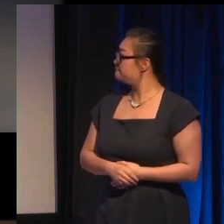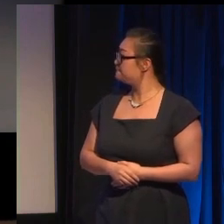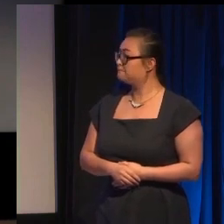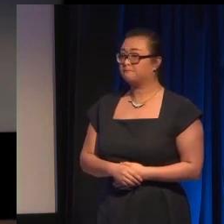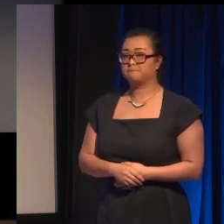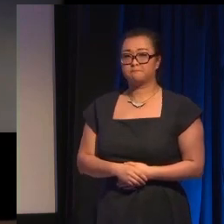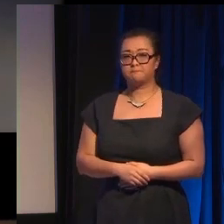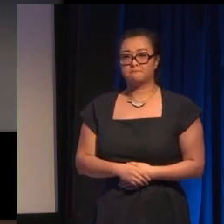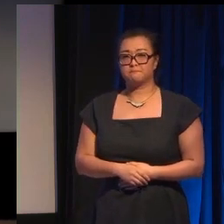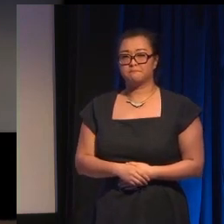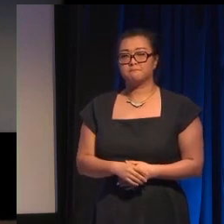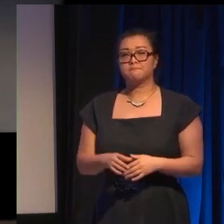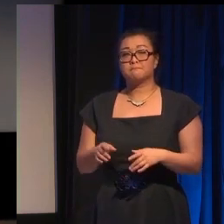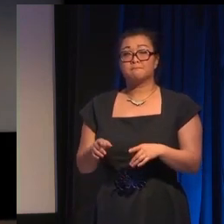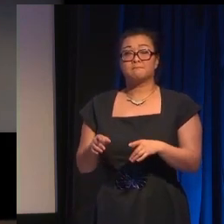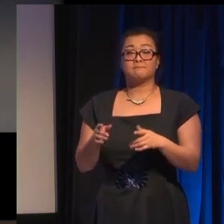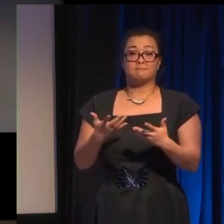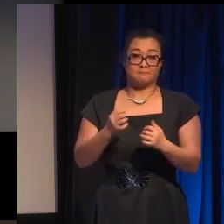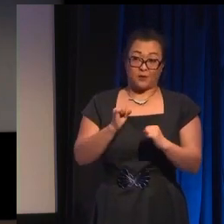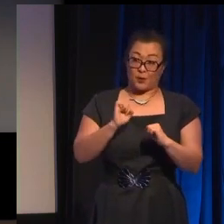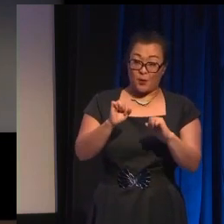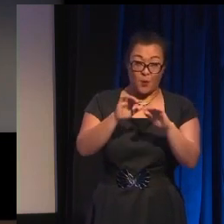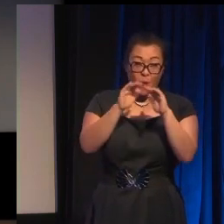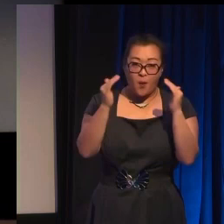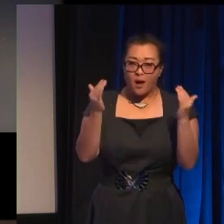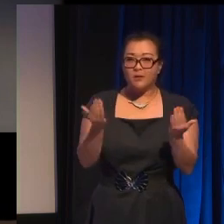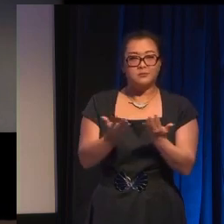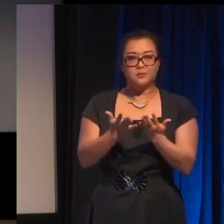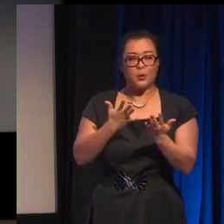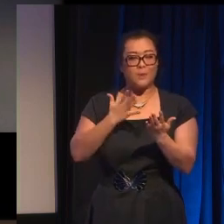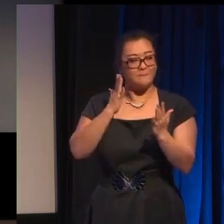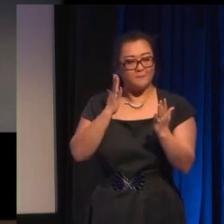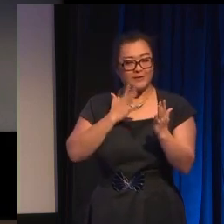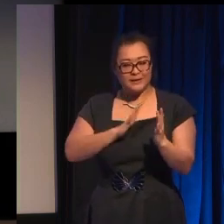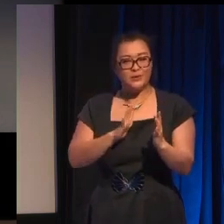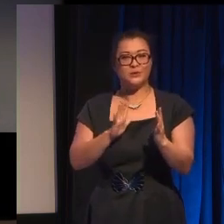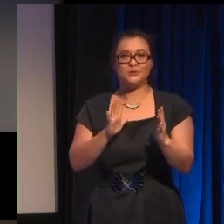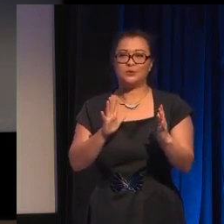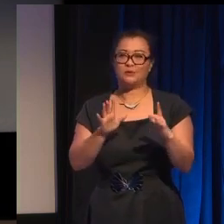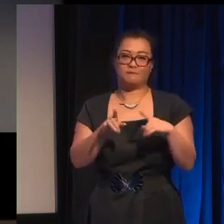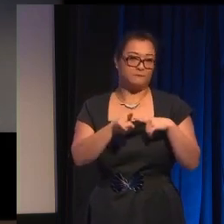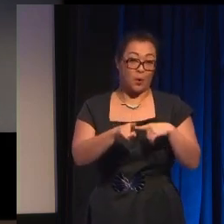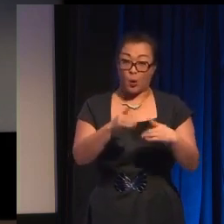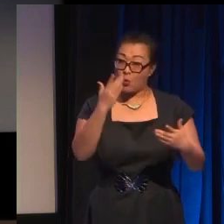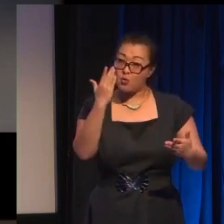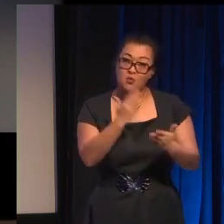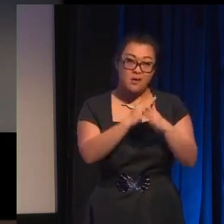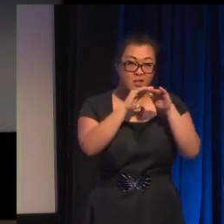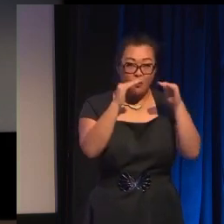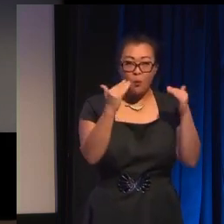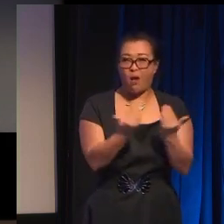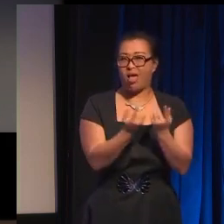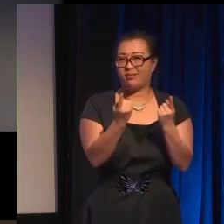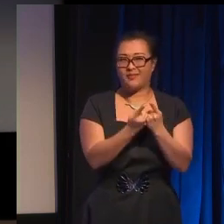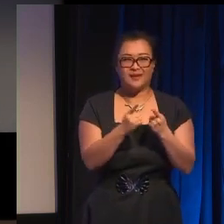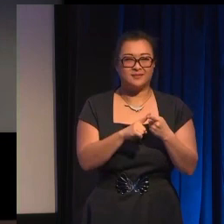relatedly your invented worlds don't need to replicate real world patterns of sexism, racism, other forms of oppression just